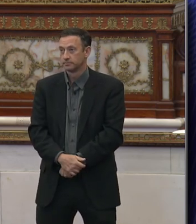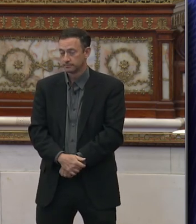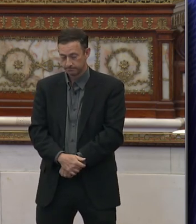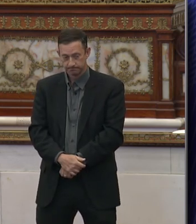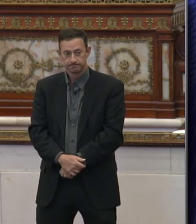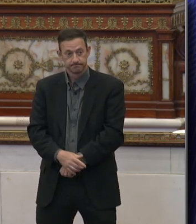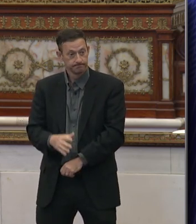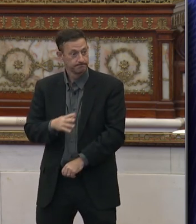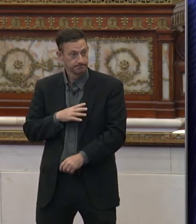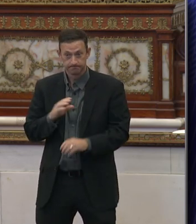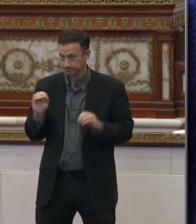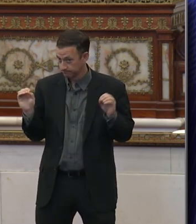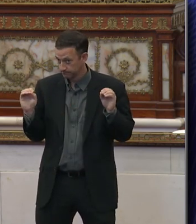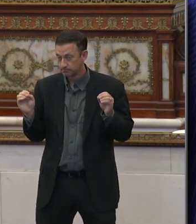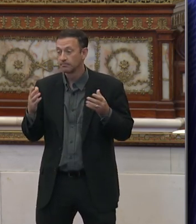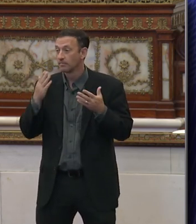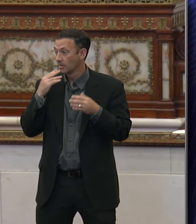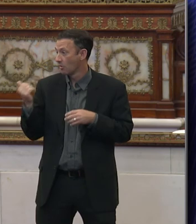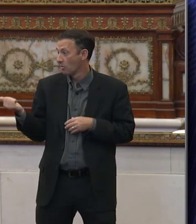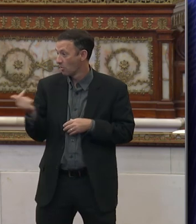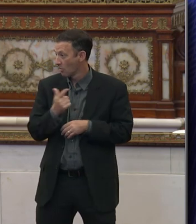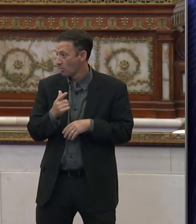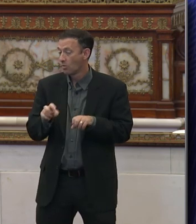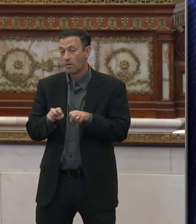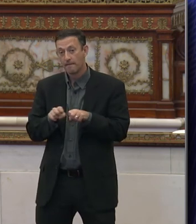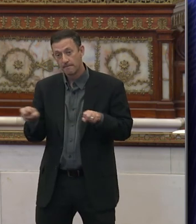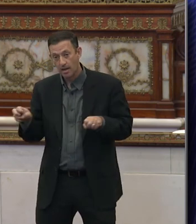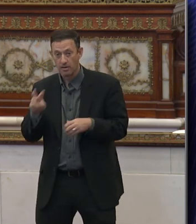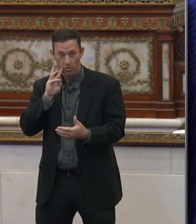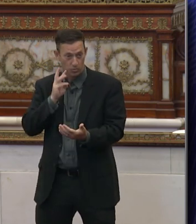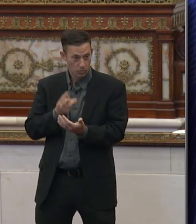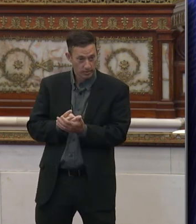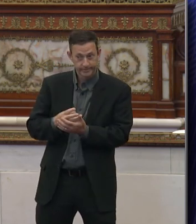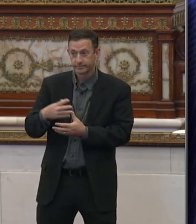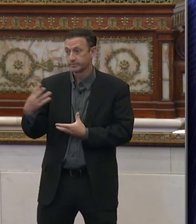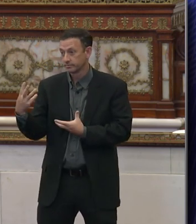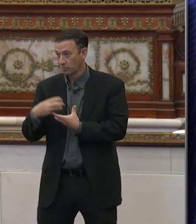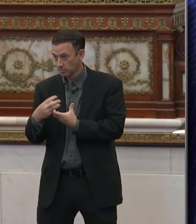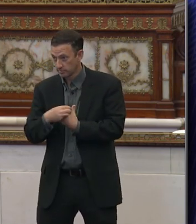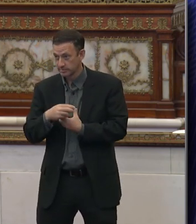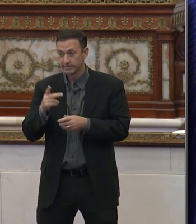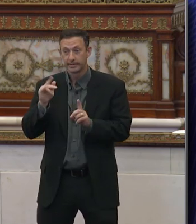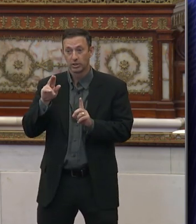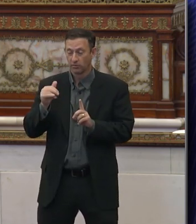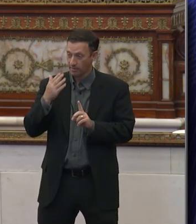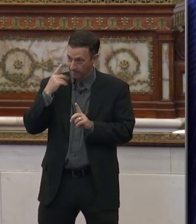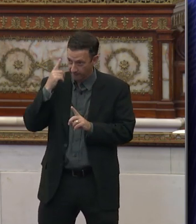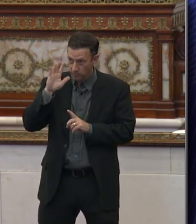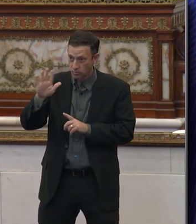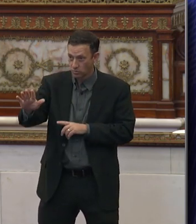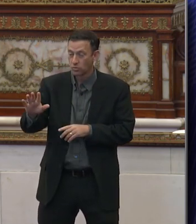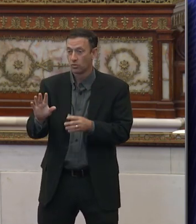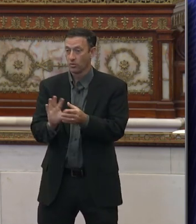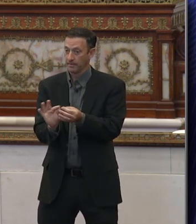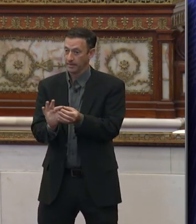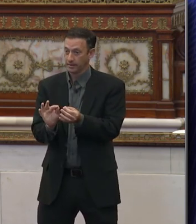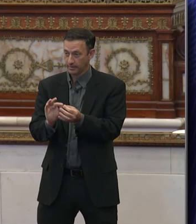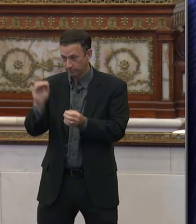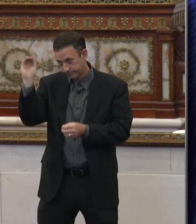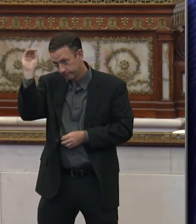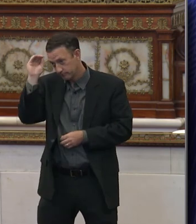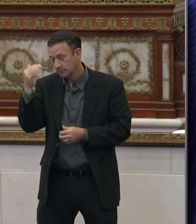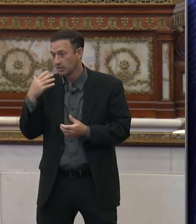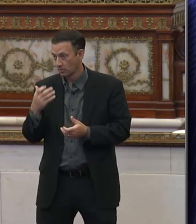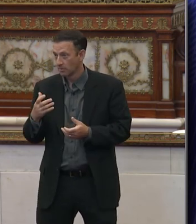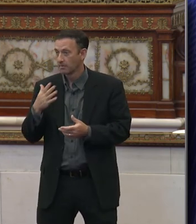Okay. Hearing none, want to thank all the panels and witnesses for their participation, Kira. We thank you for your opinion, and I now invite you